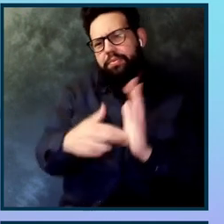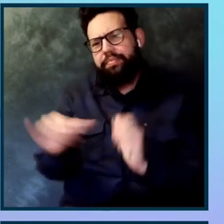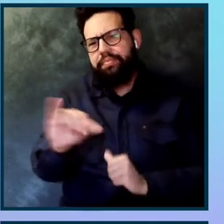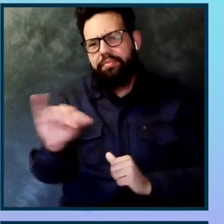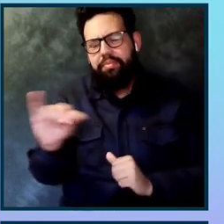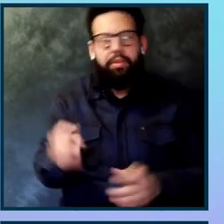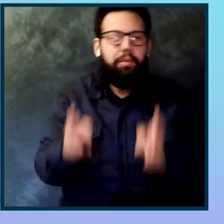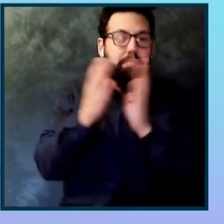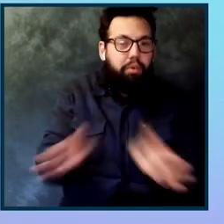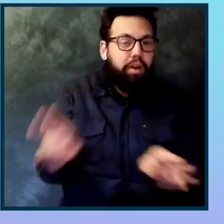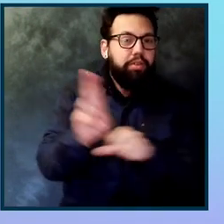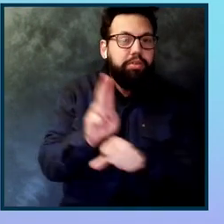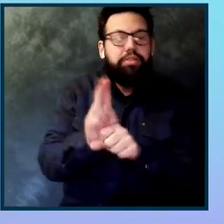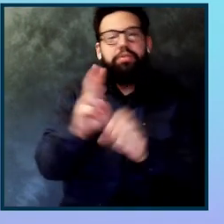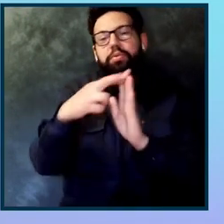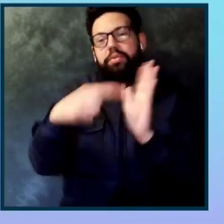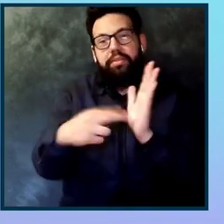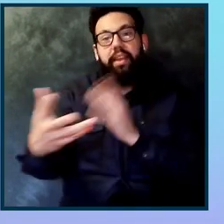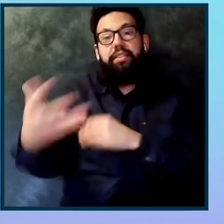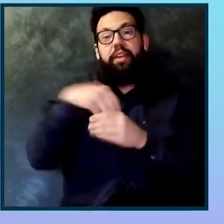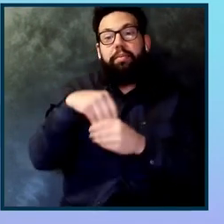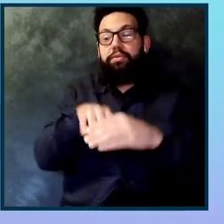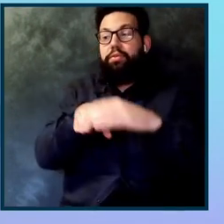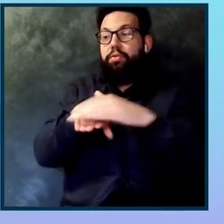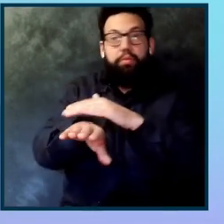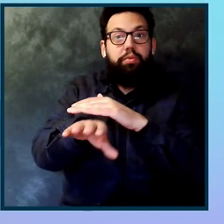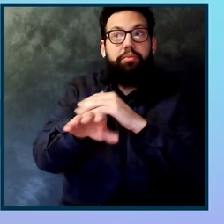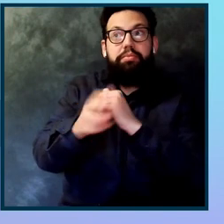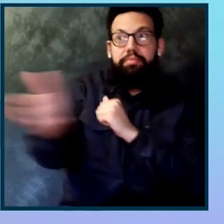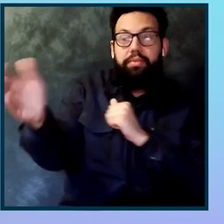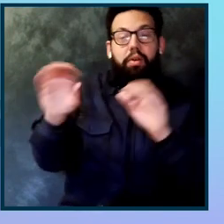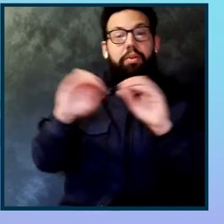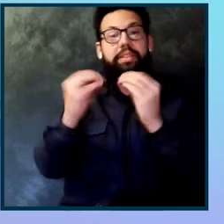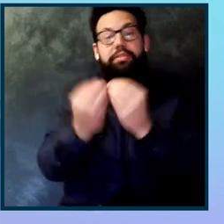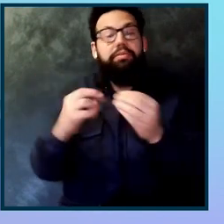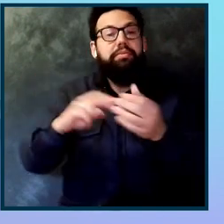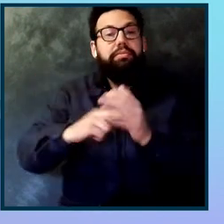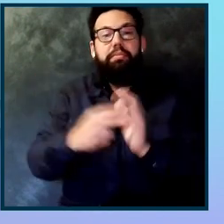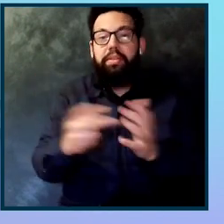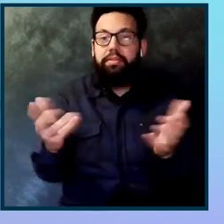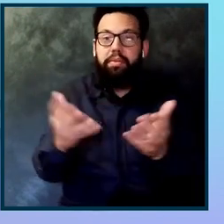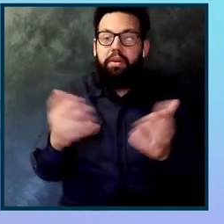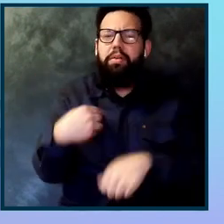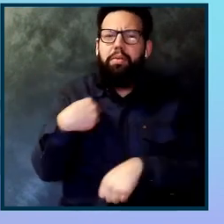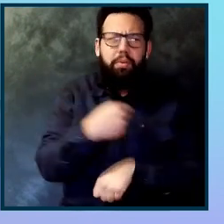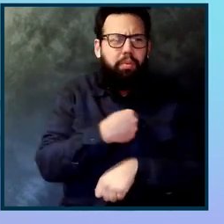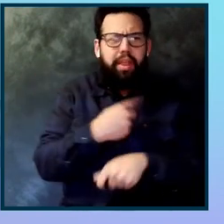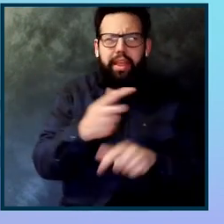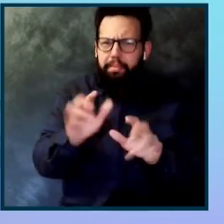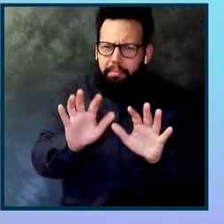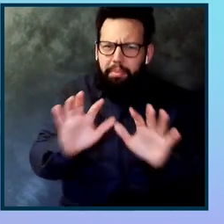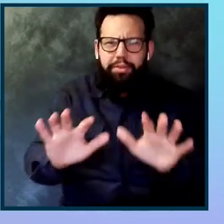tools and adoption by organizations means that we are able to push the boundaries of the technology.